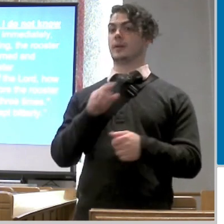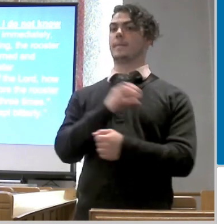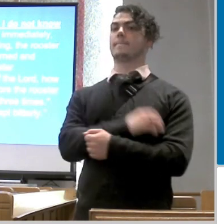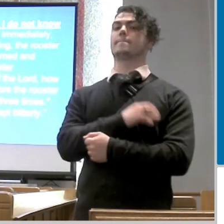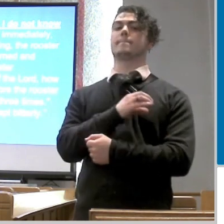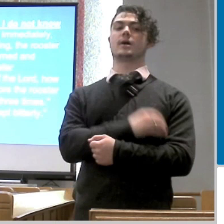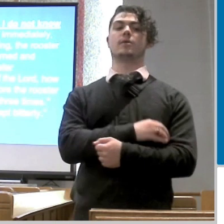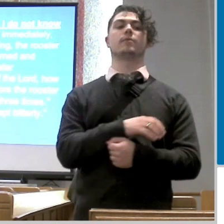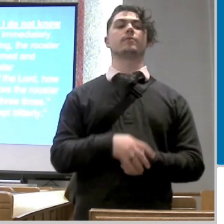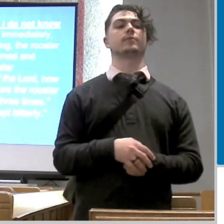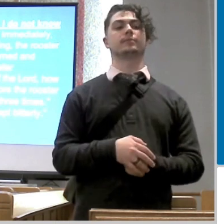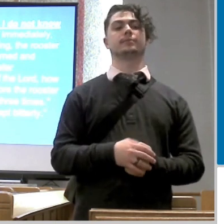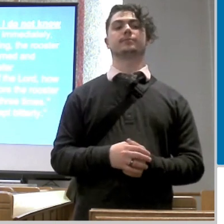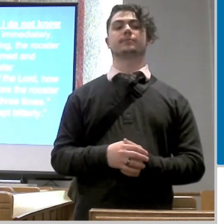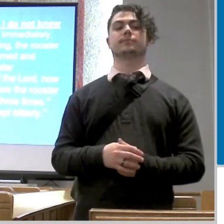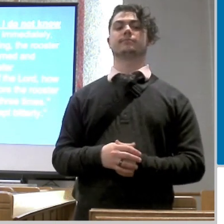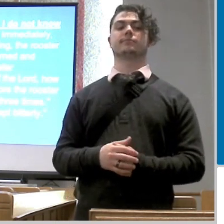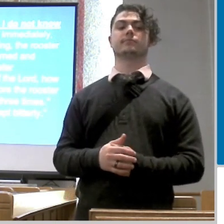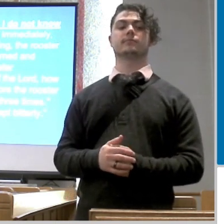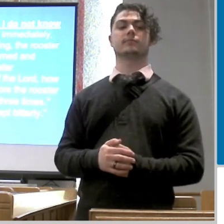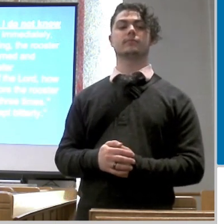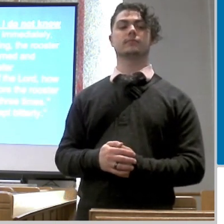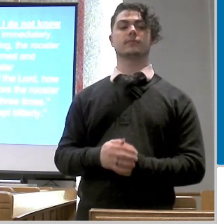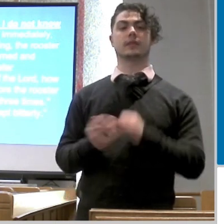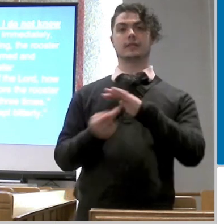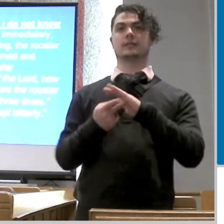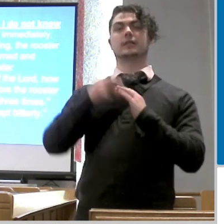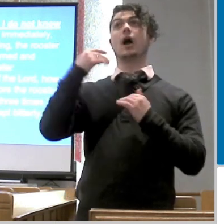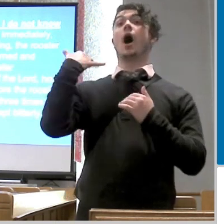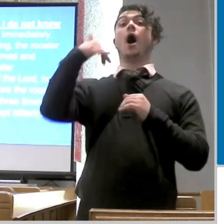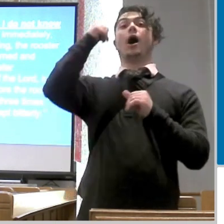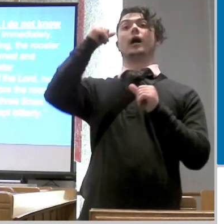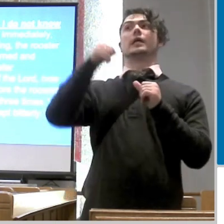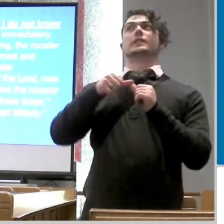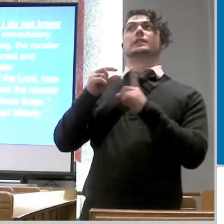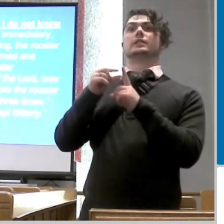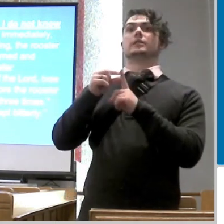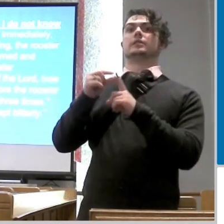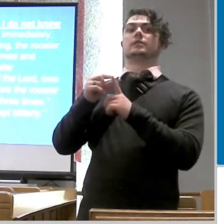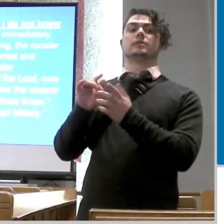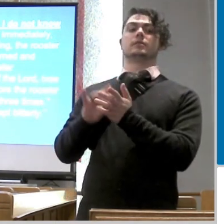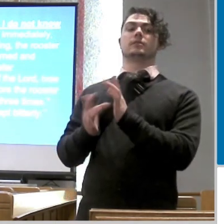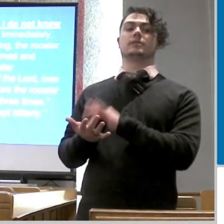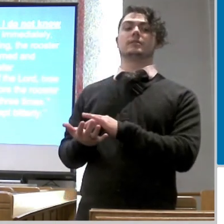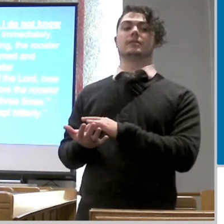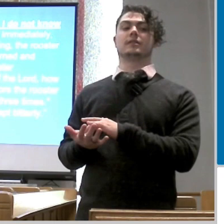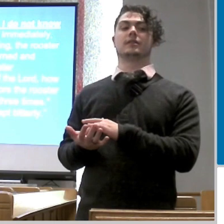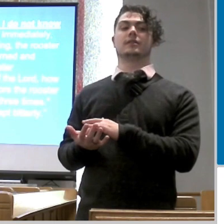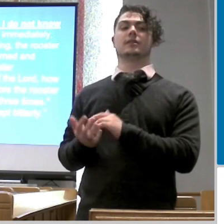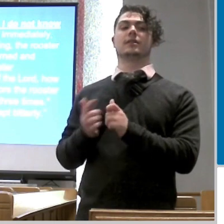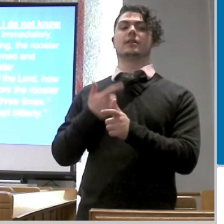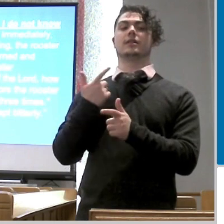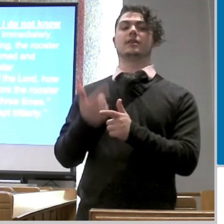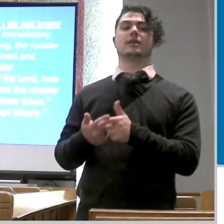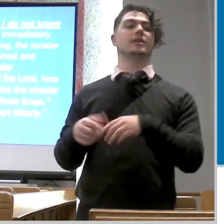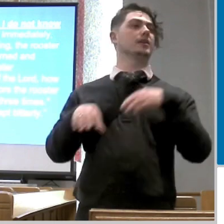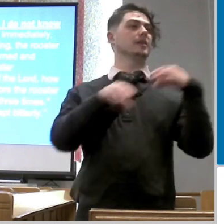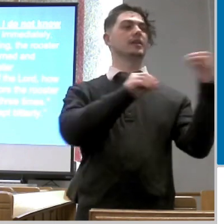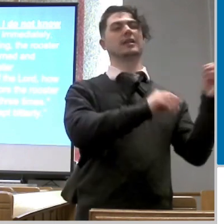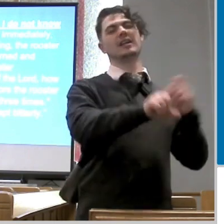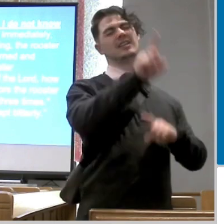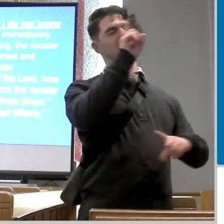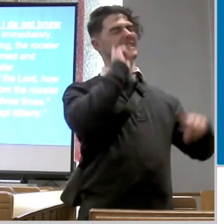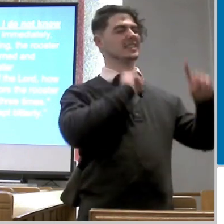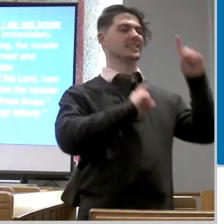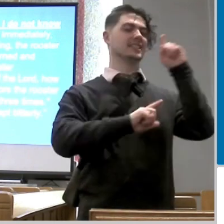it says then peter remembered the word of the lord how he had said to him before the rooster crows you will deny me three times and then peter went